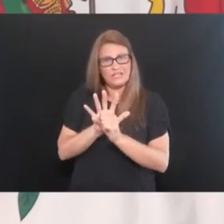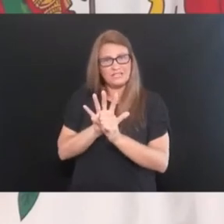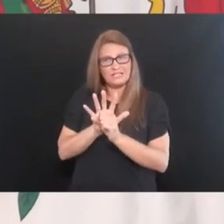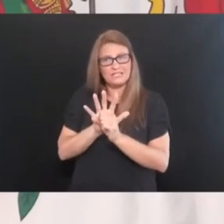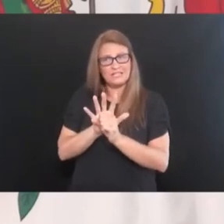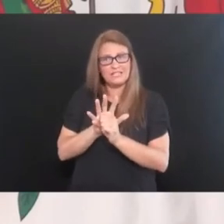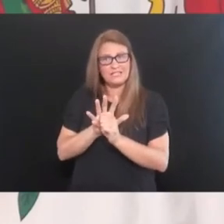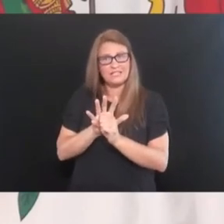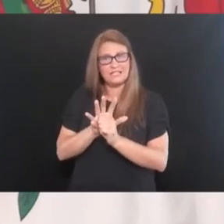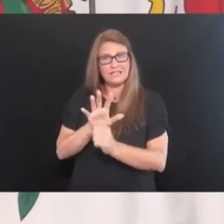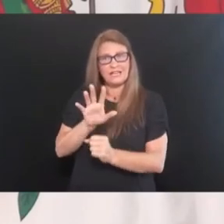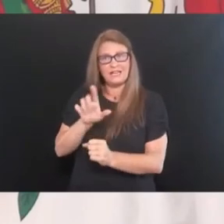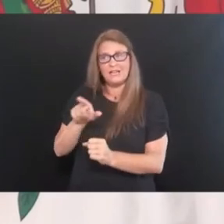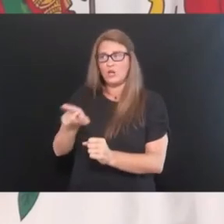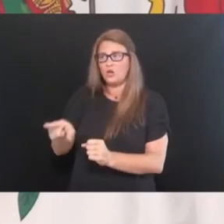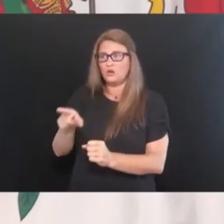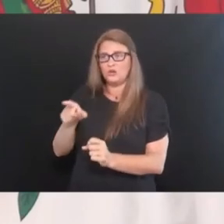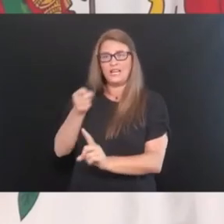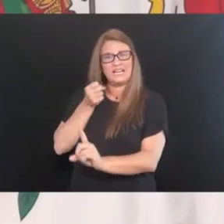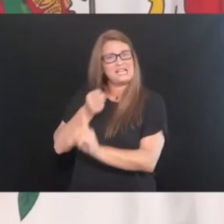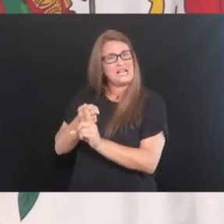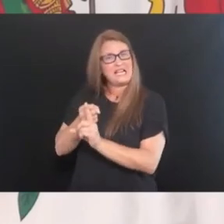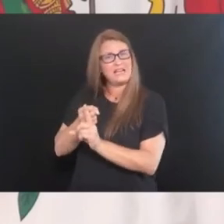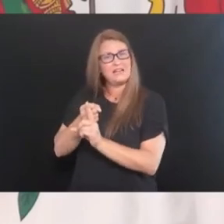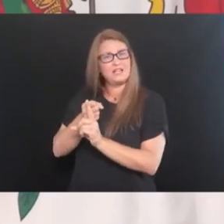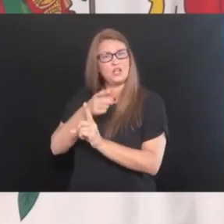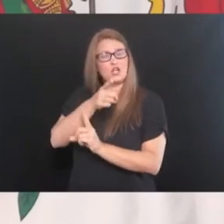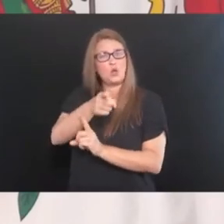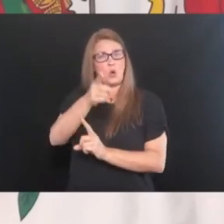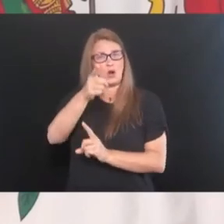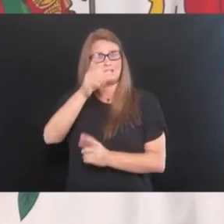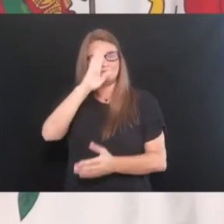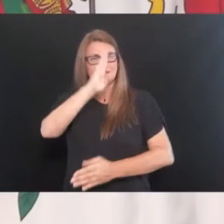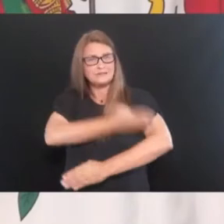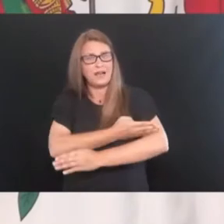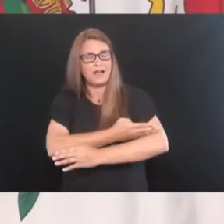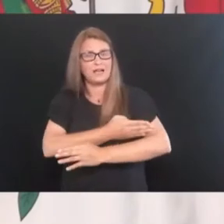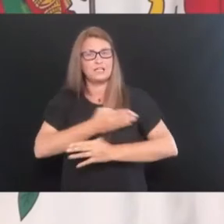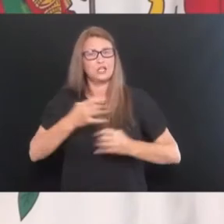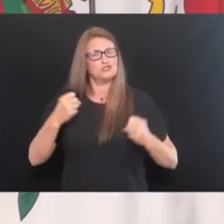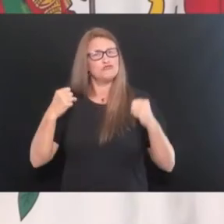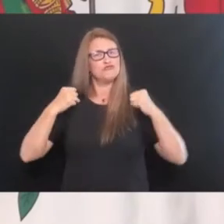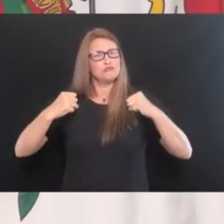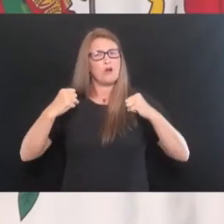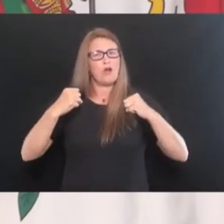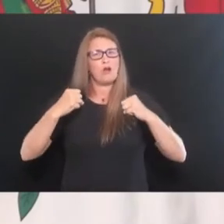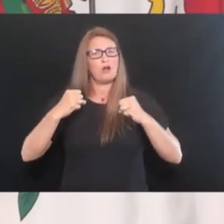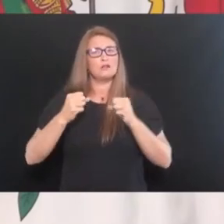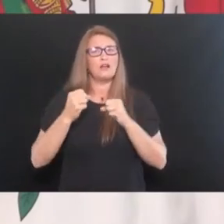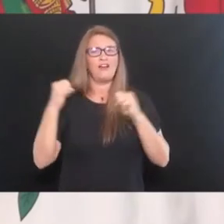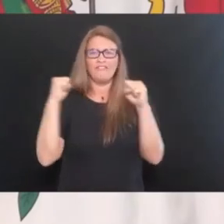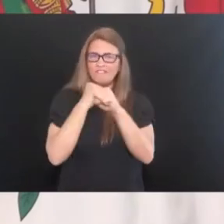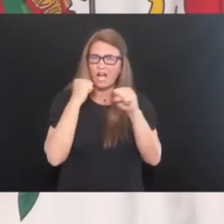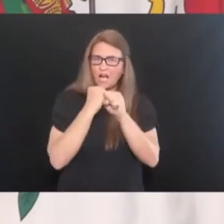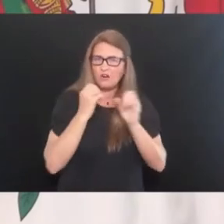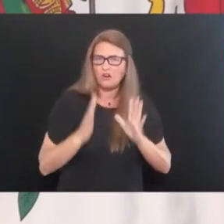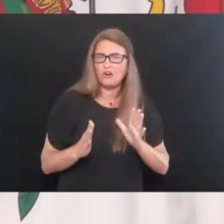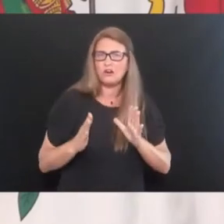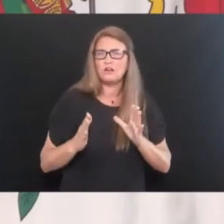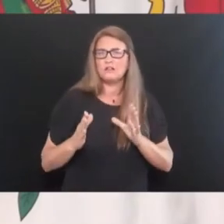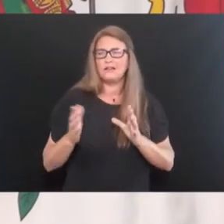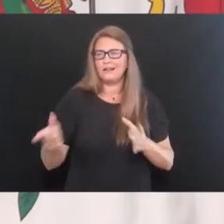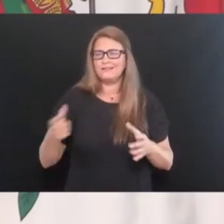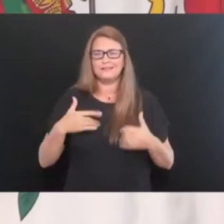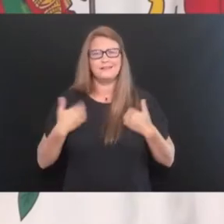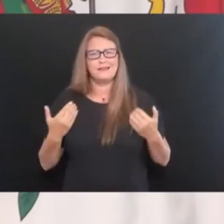down this tremendous athlete, a man that is strong beyond belief and very young in